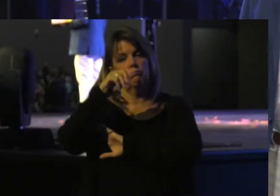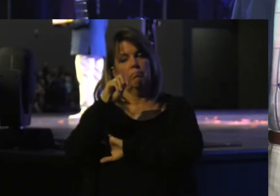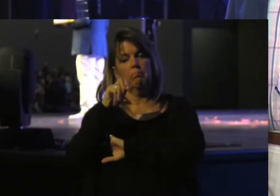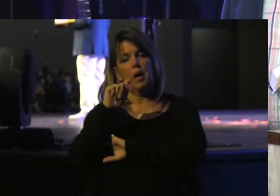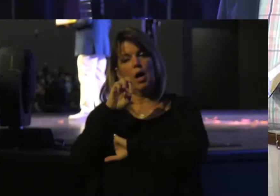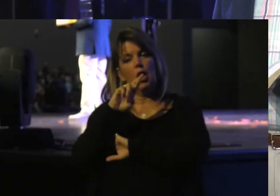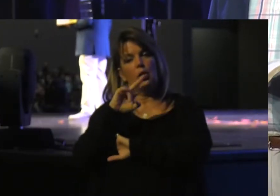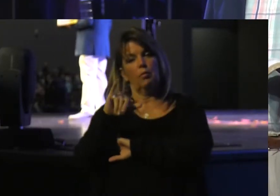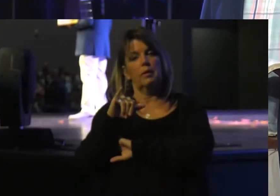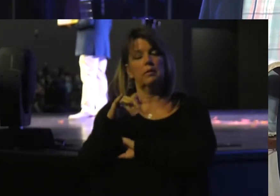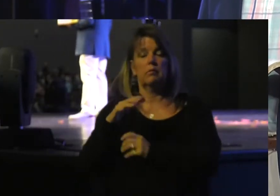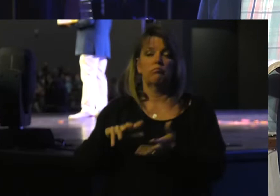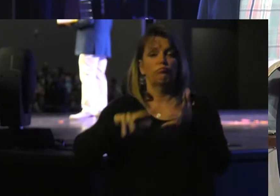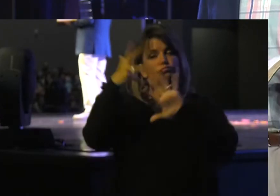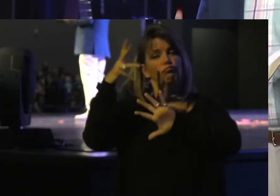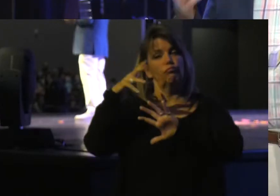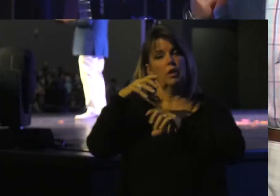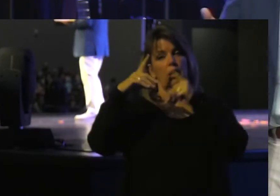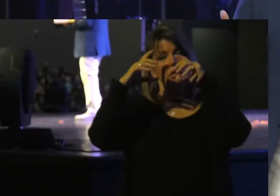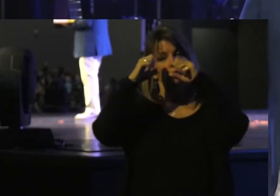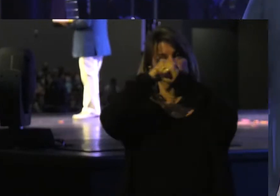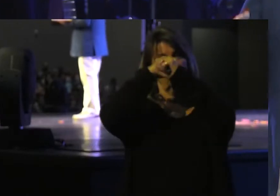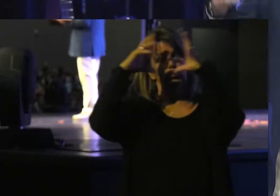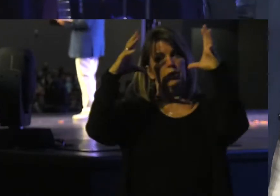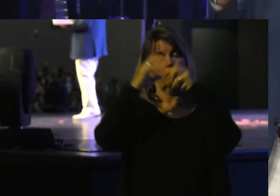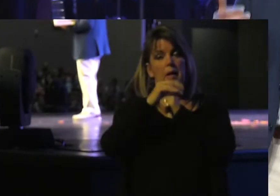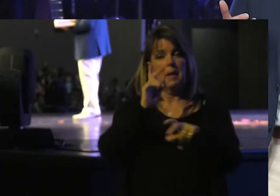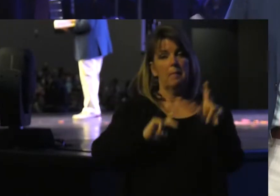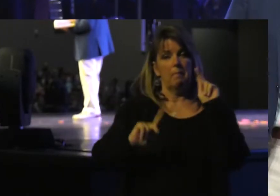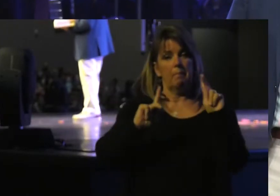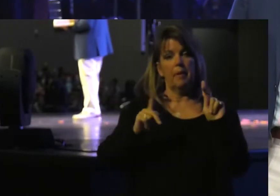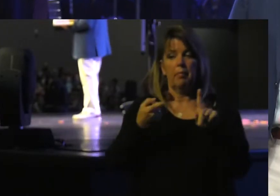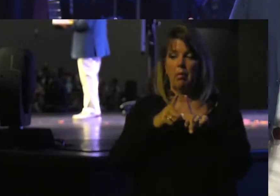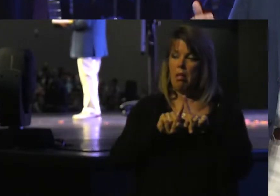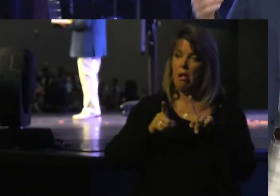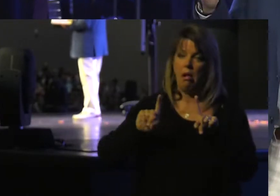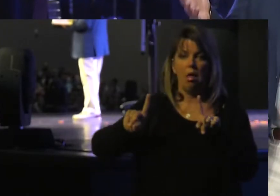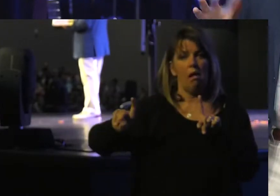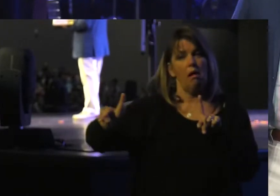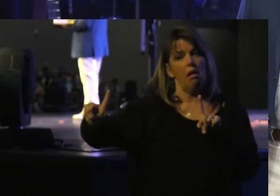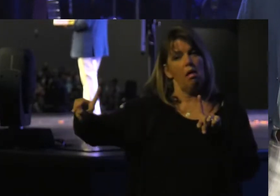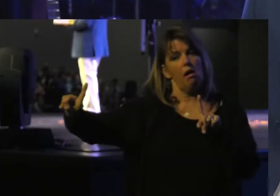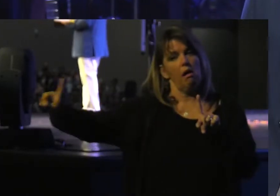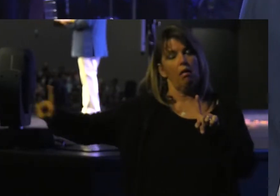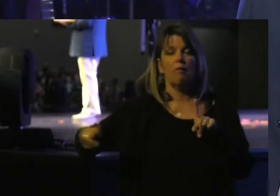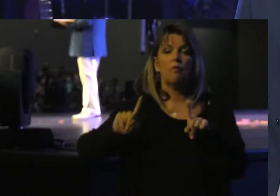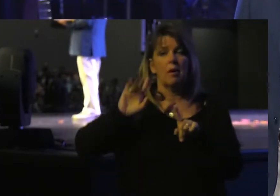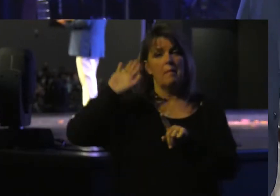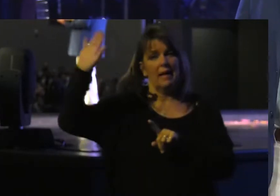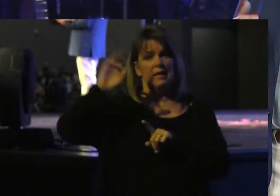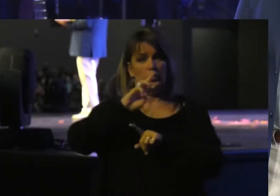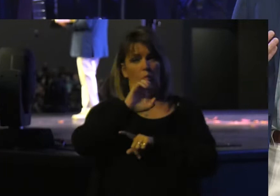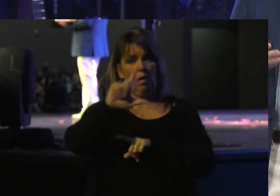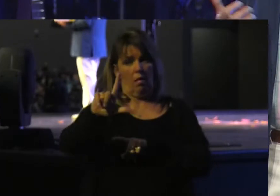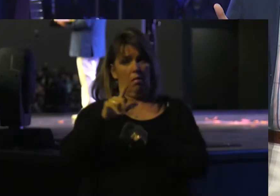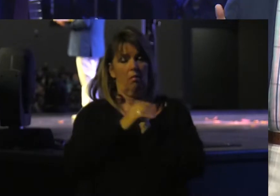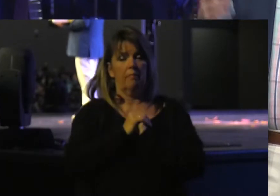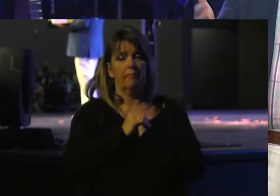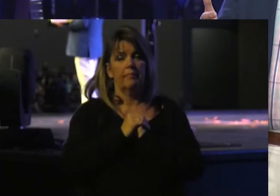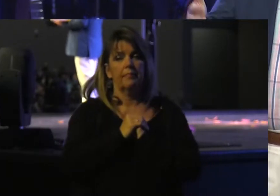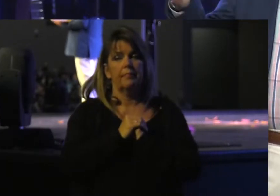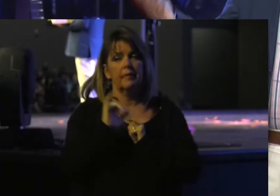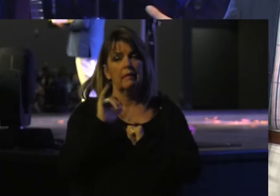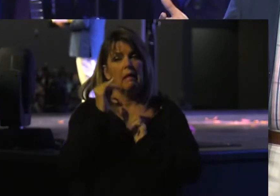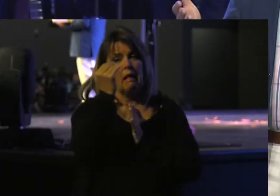shatter some dreams. Because the people had strayed so far from his will. And as if